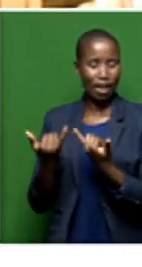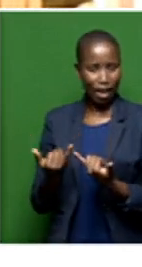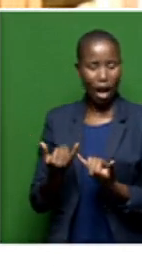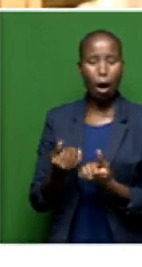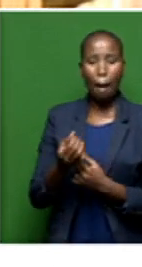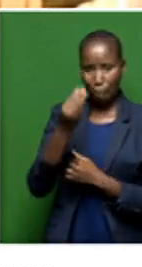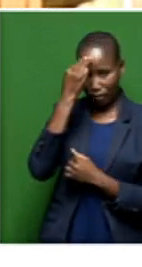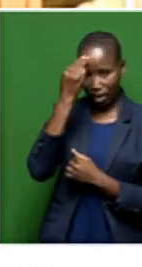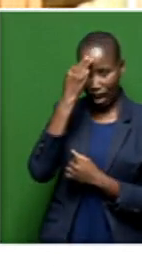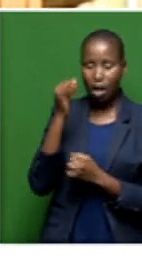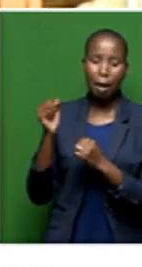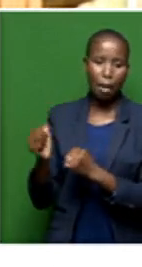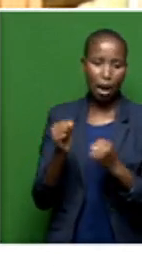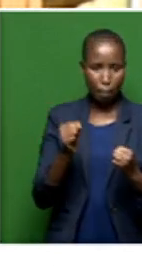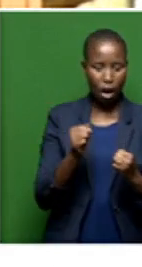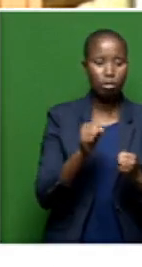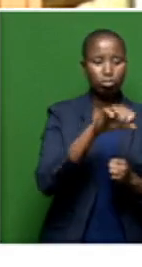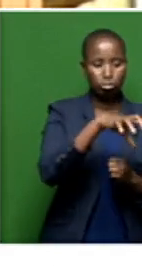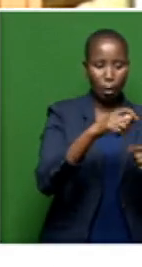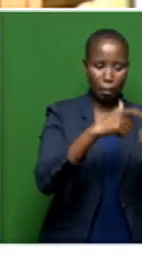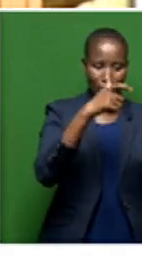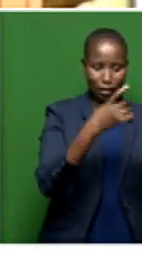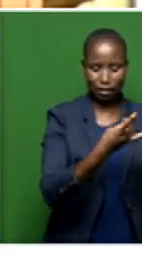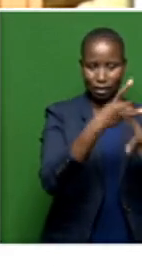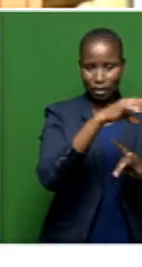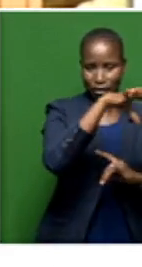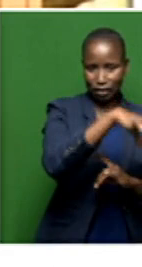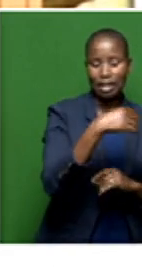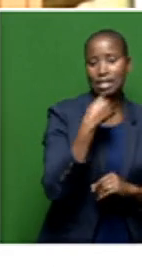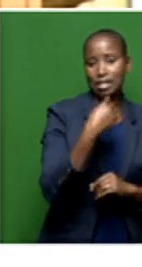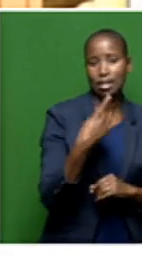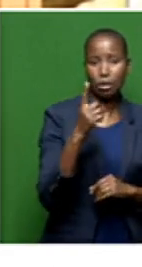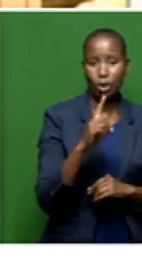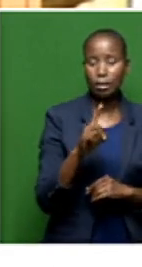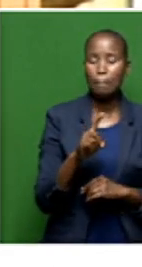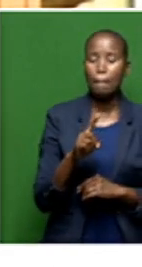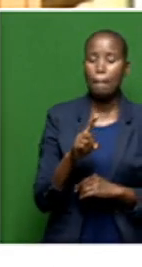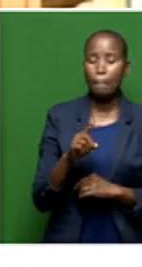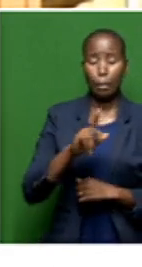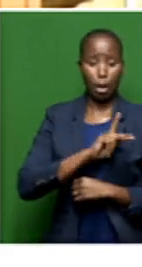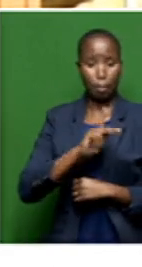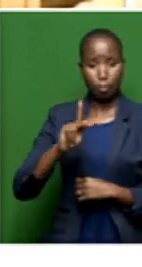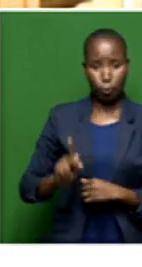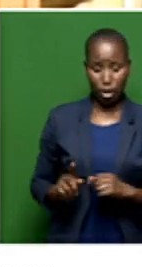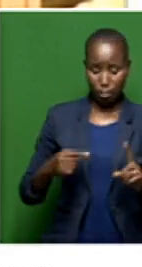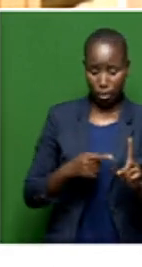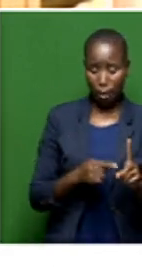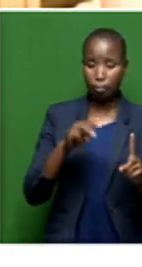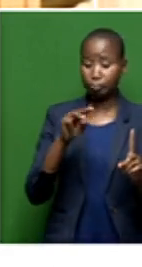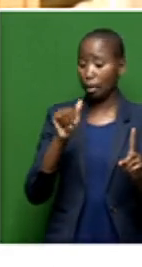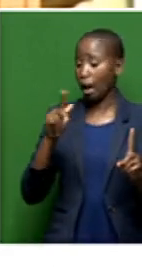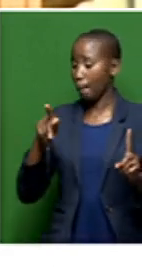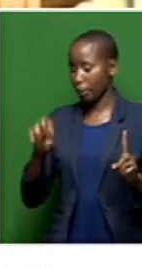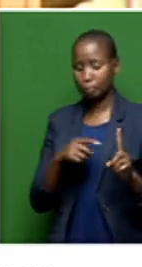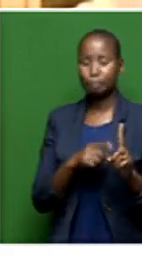as the capital city. And of course, we've got several issues that the province, the Premier that is Bushimape will be touching.